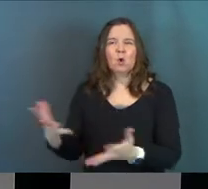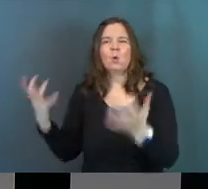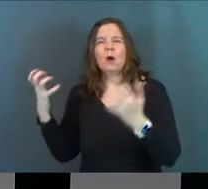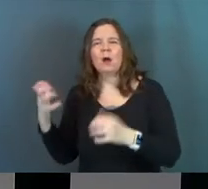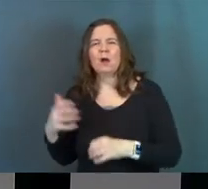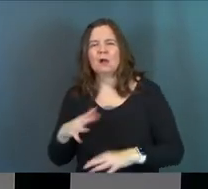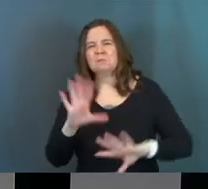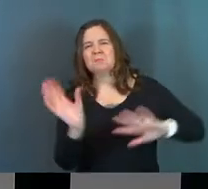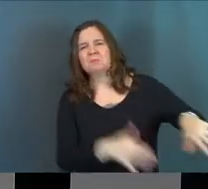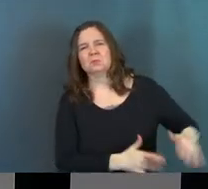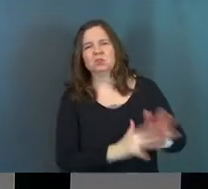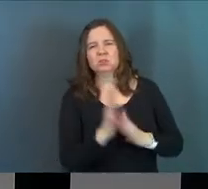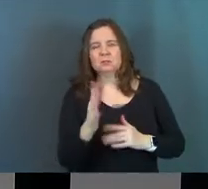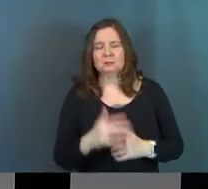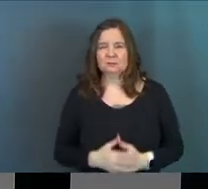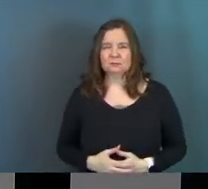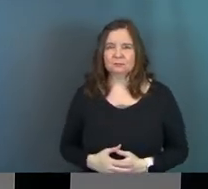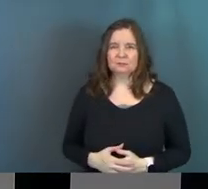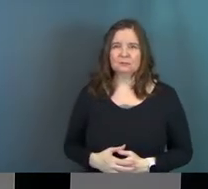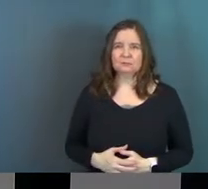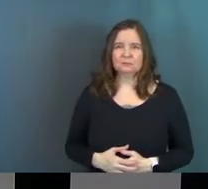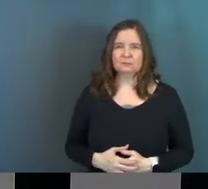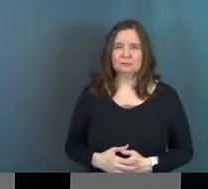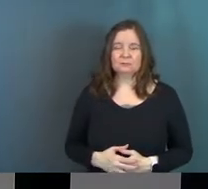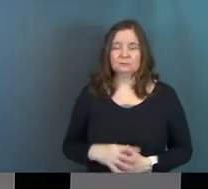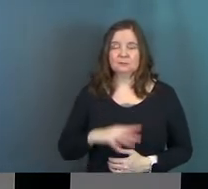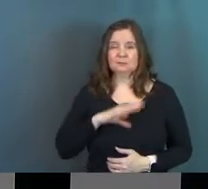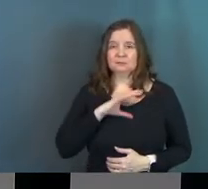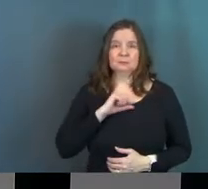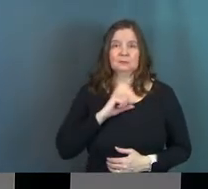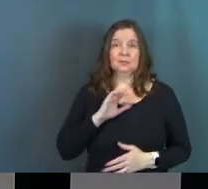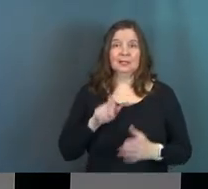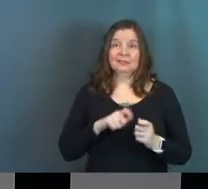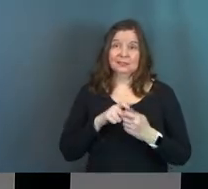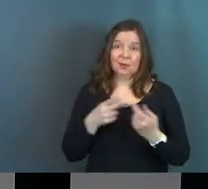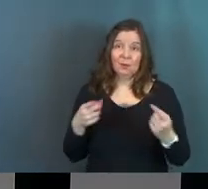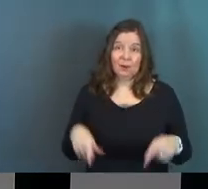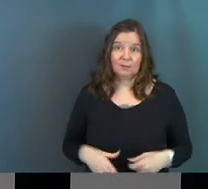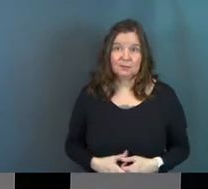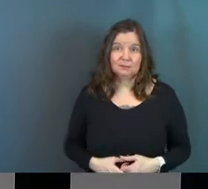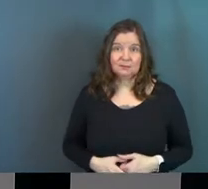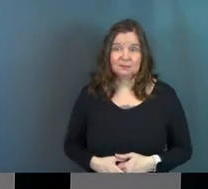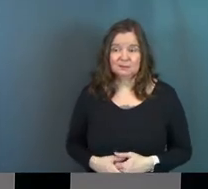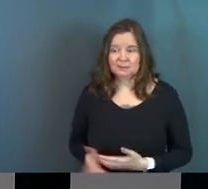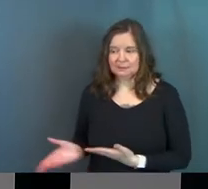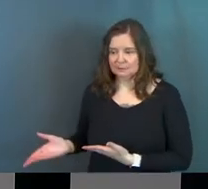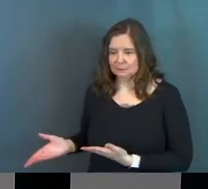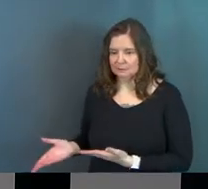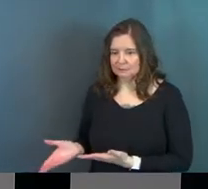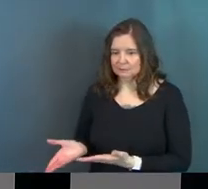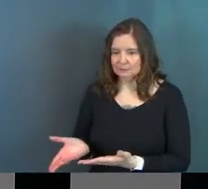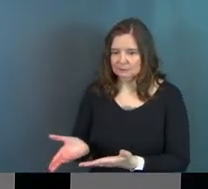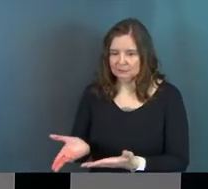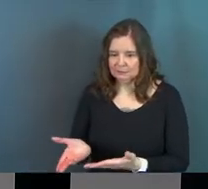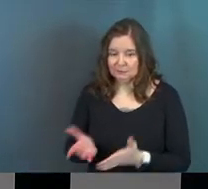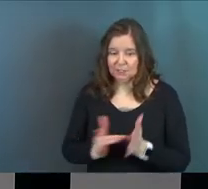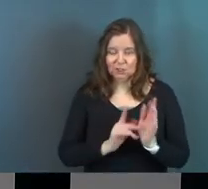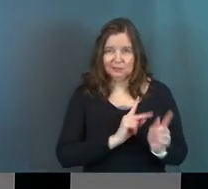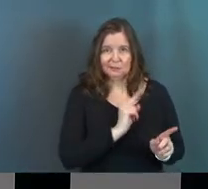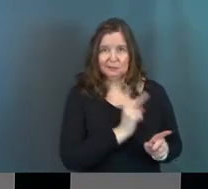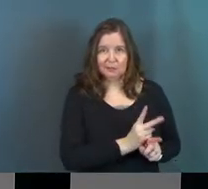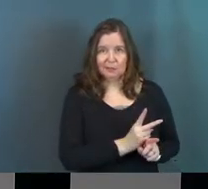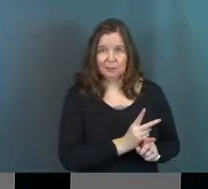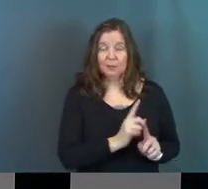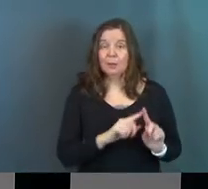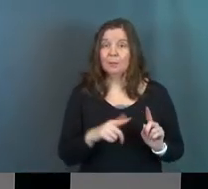over Jesus. And so that, that's exactly what happens is they free Barabbas and Jesus is kept.